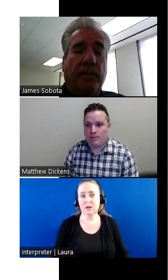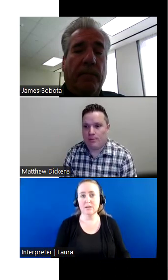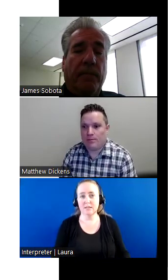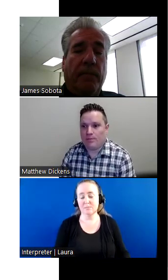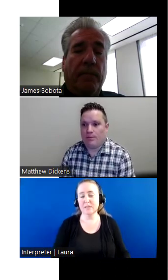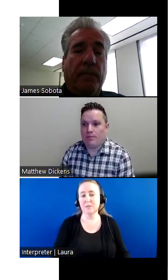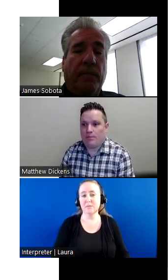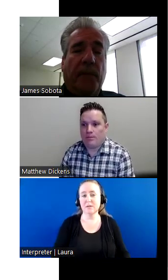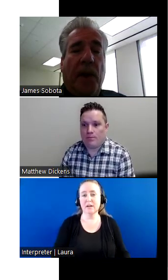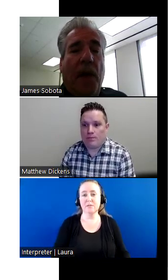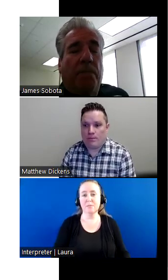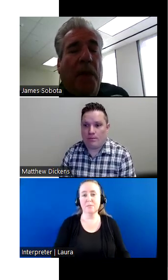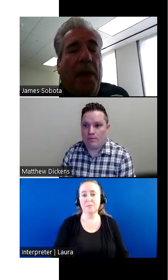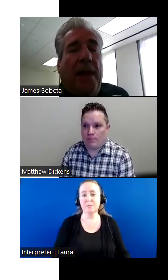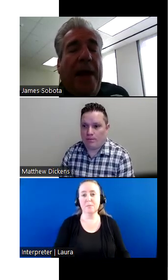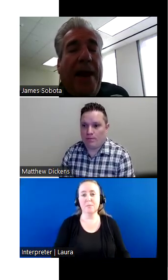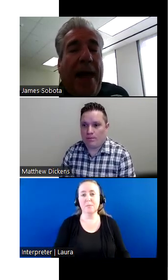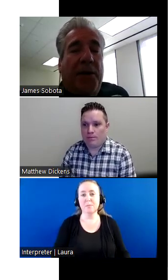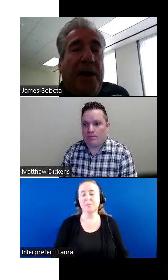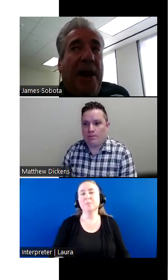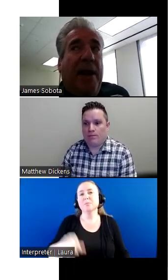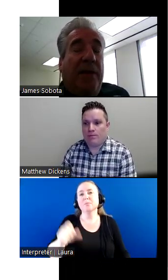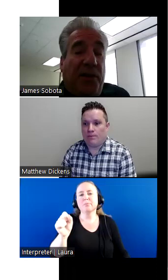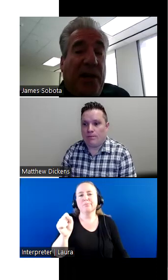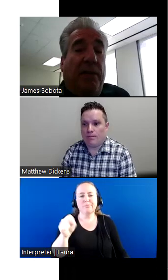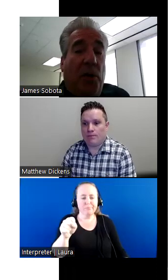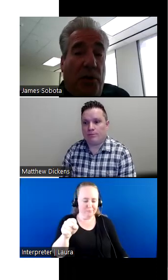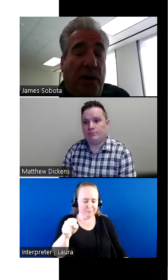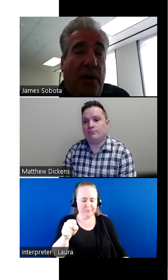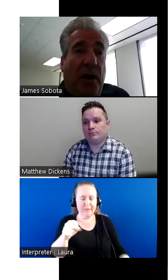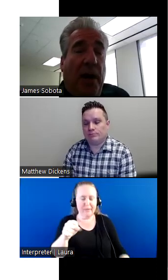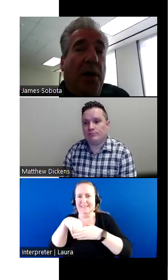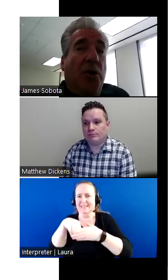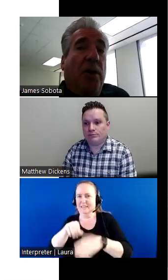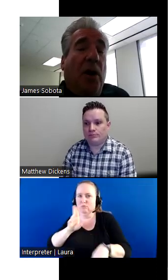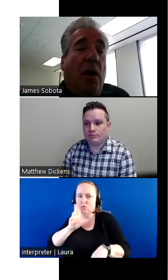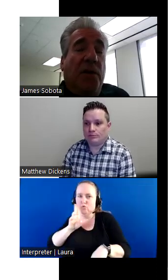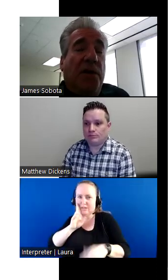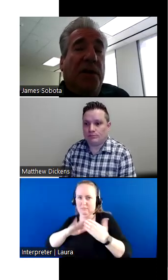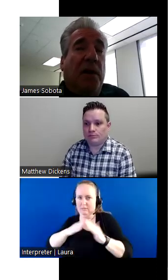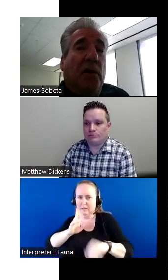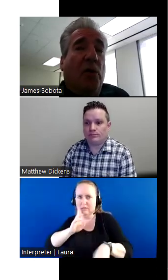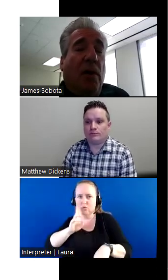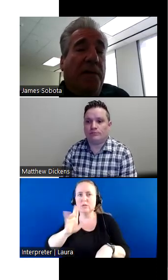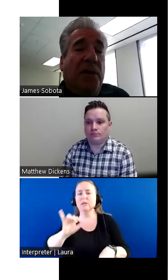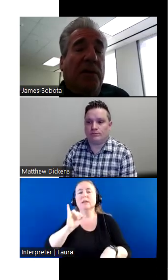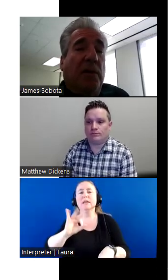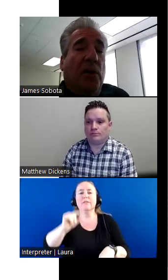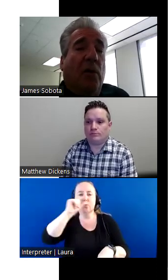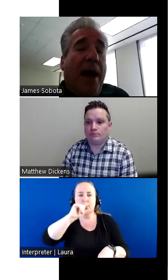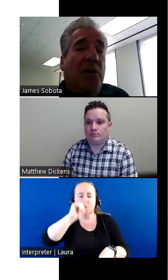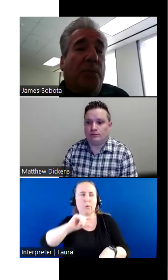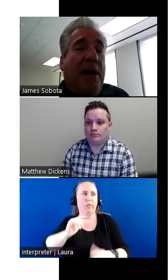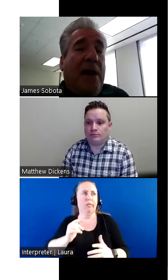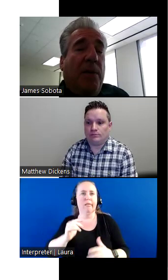they would just contact the police department to find out. Yeah. And actually in the city of Houston, uh, you can go, if you just Google, if you just